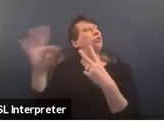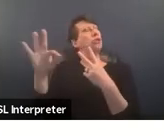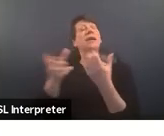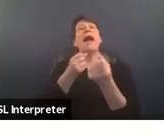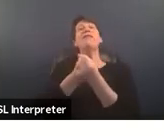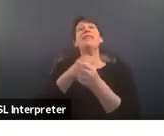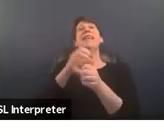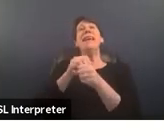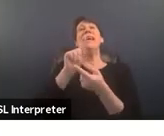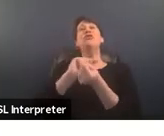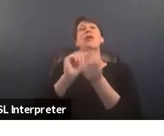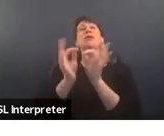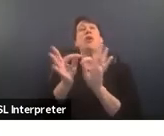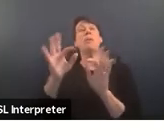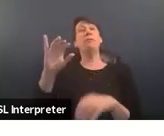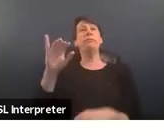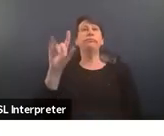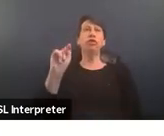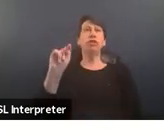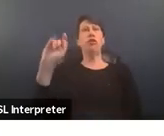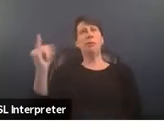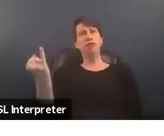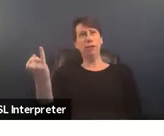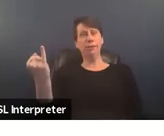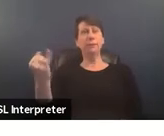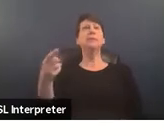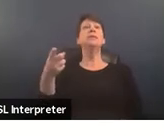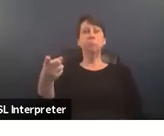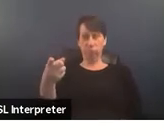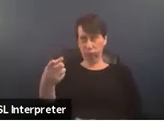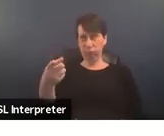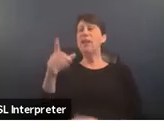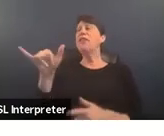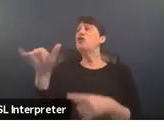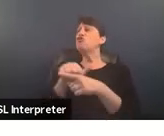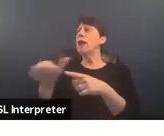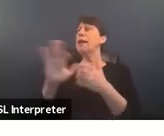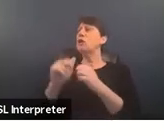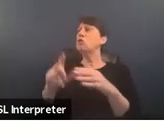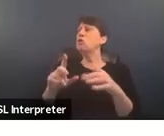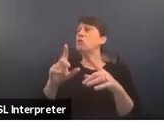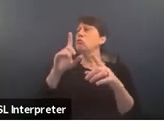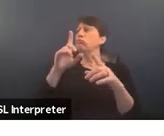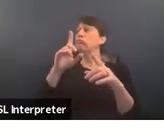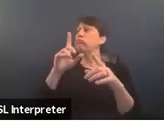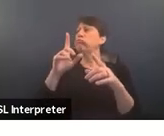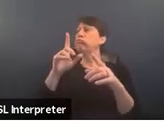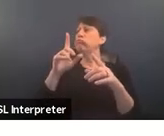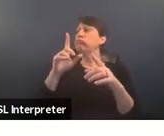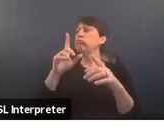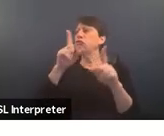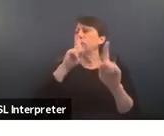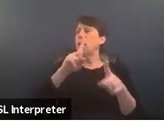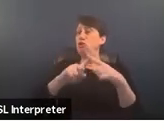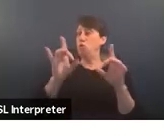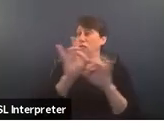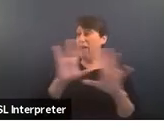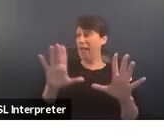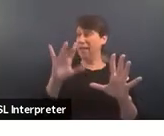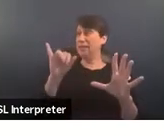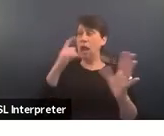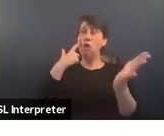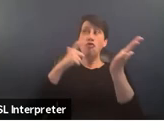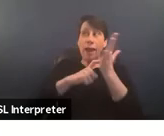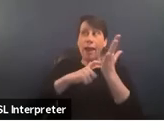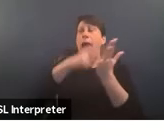transformative justice practices are centered on how to respond to violence in ways that acknowledge the complex history of both the